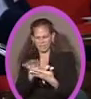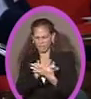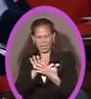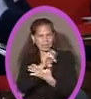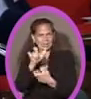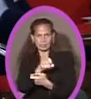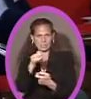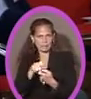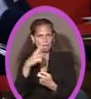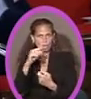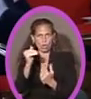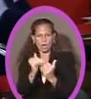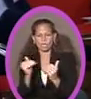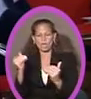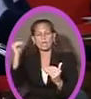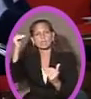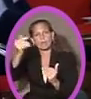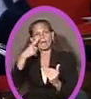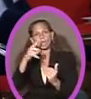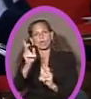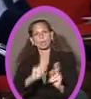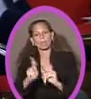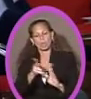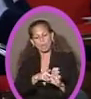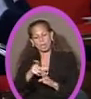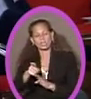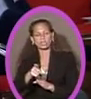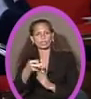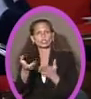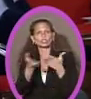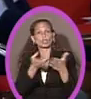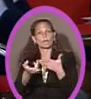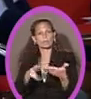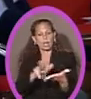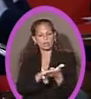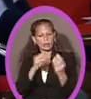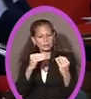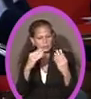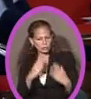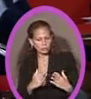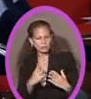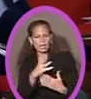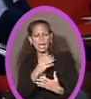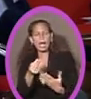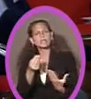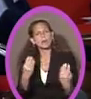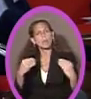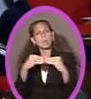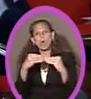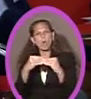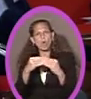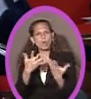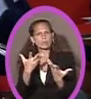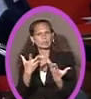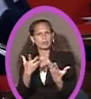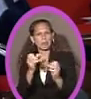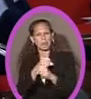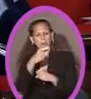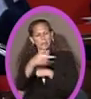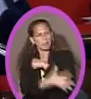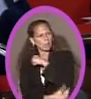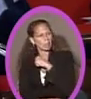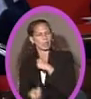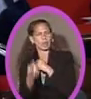mode for advancement for those that are professional service contract teachers. And it further impoverishes your